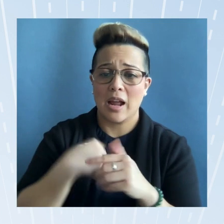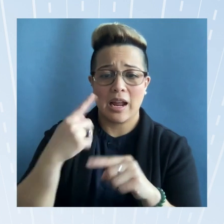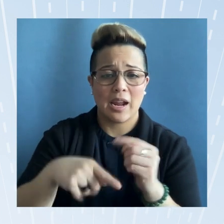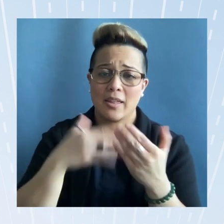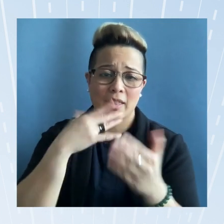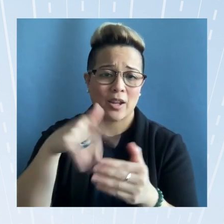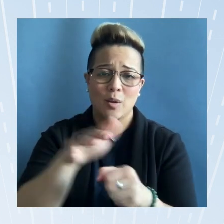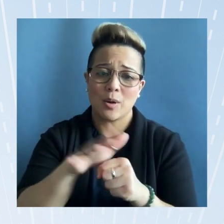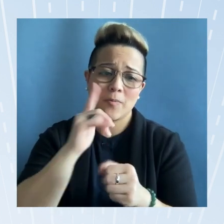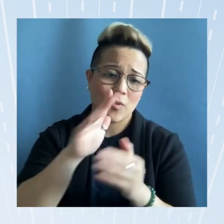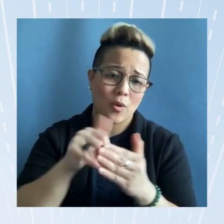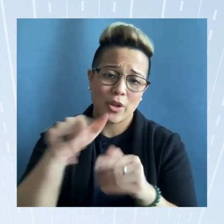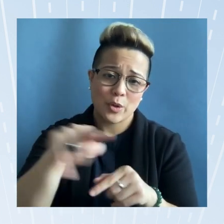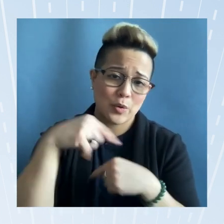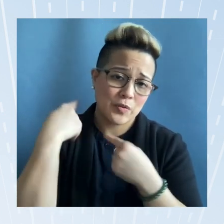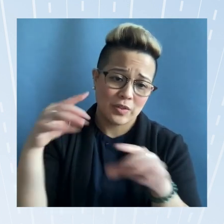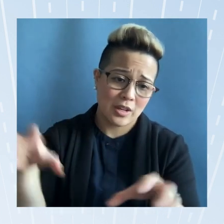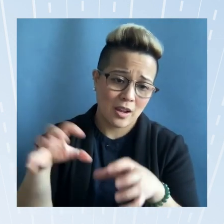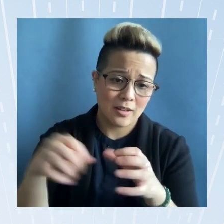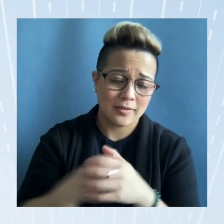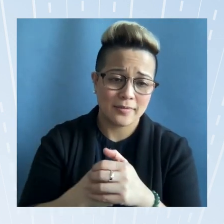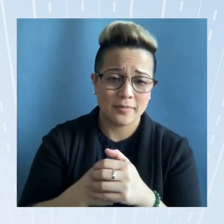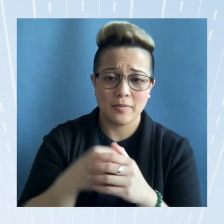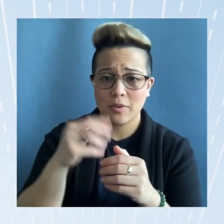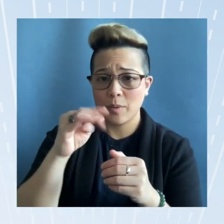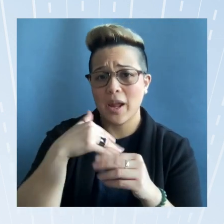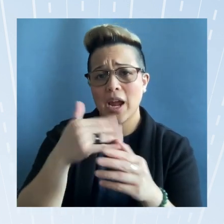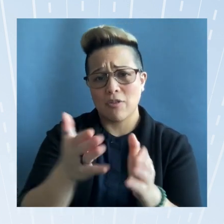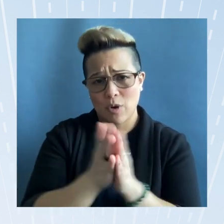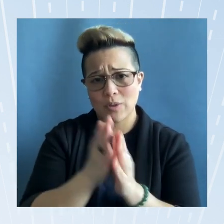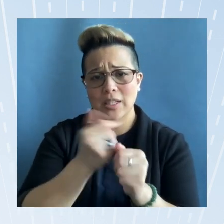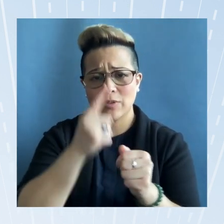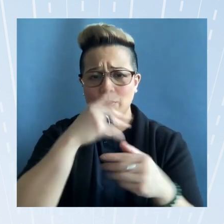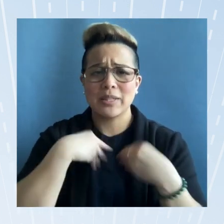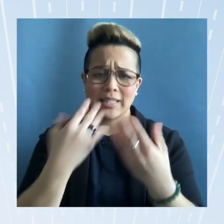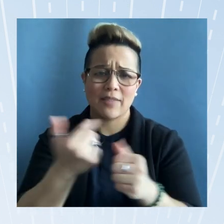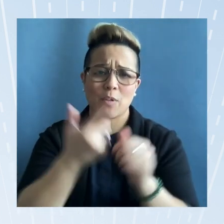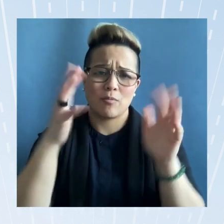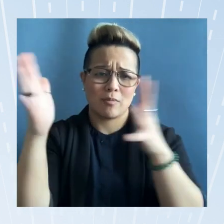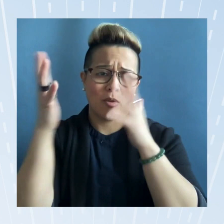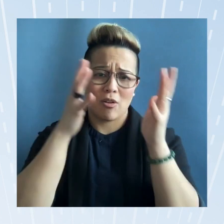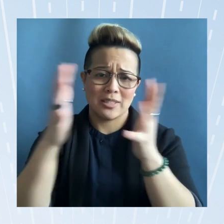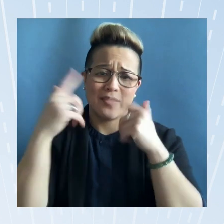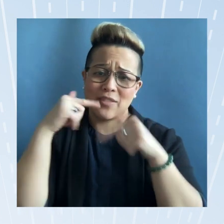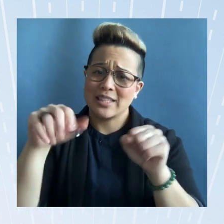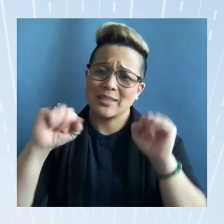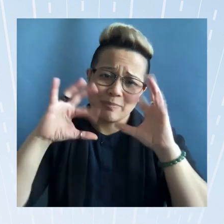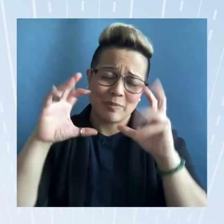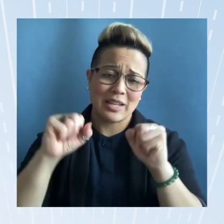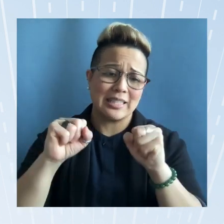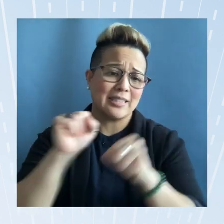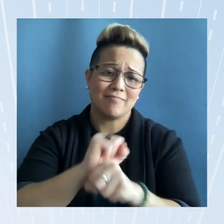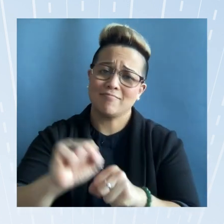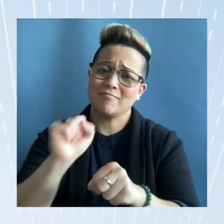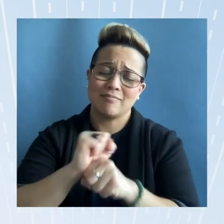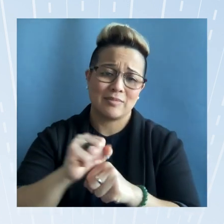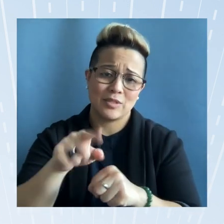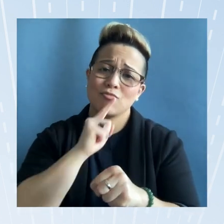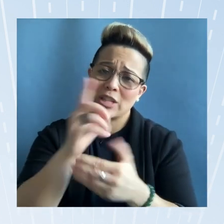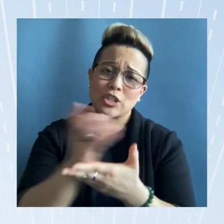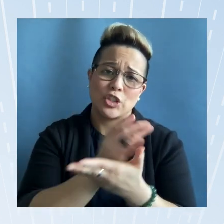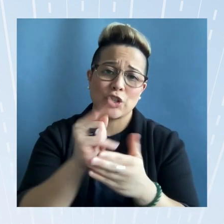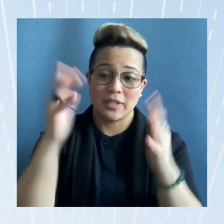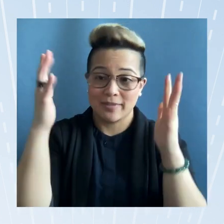enough for all that you have done may i request everybody to give a big round of applause for these incredible individuals they truly deserve it